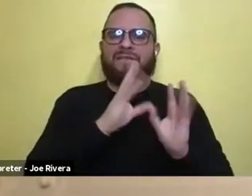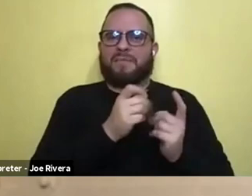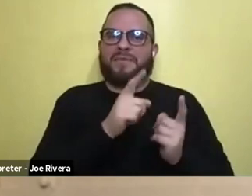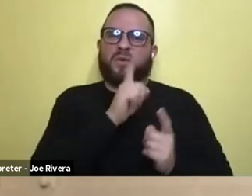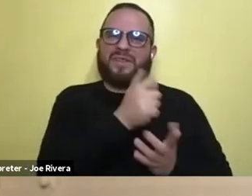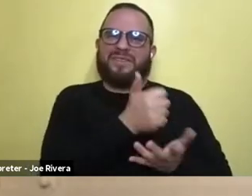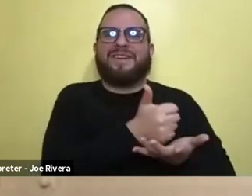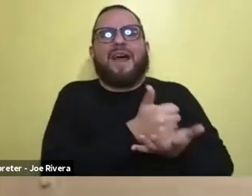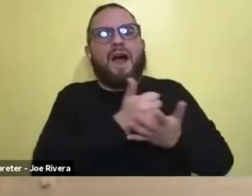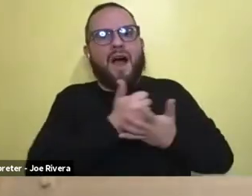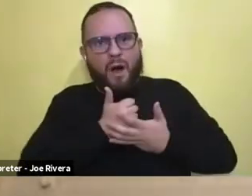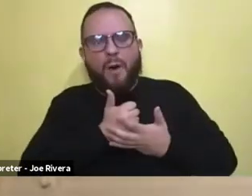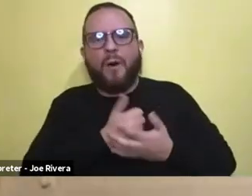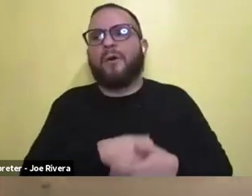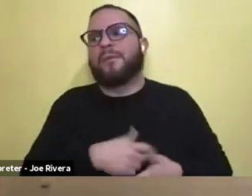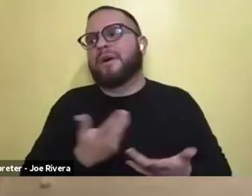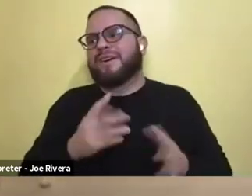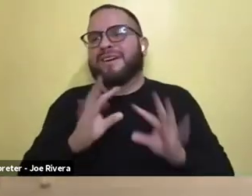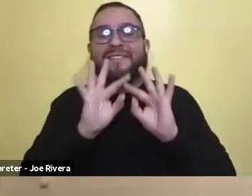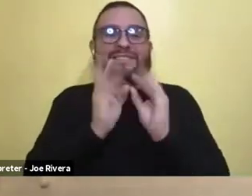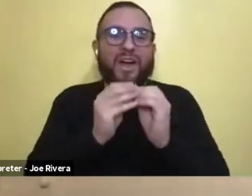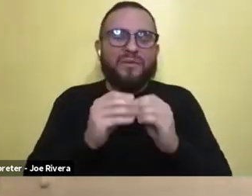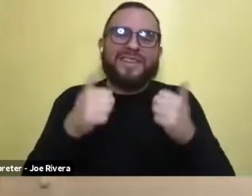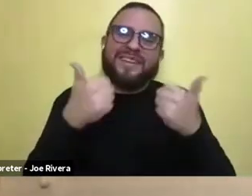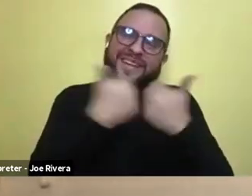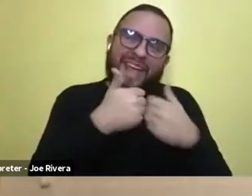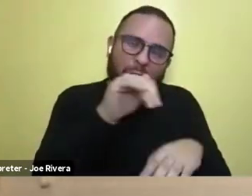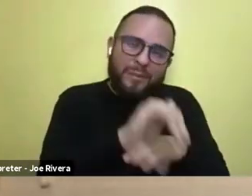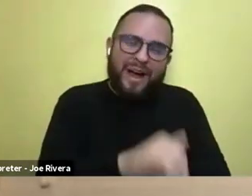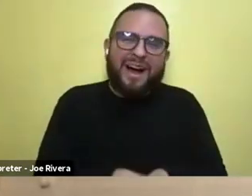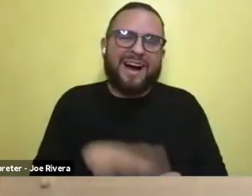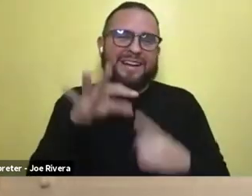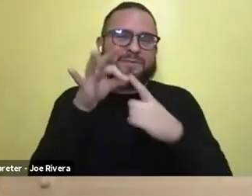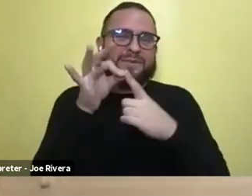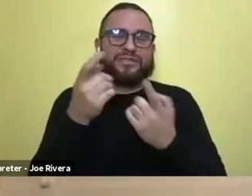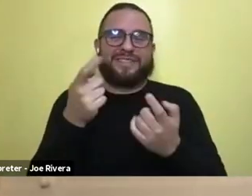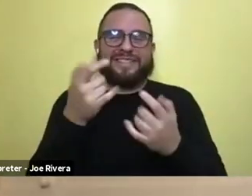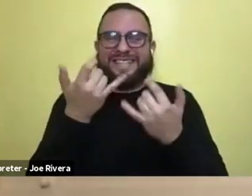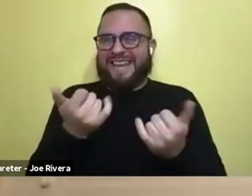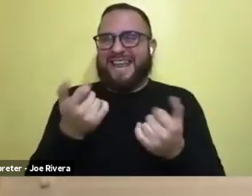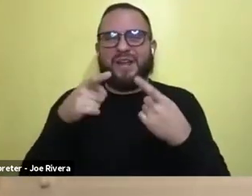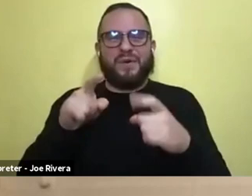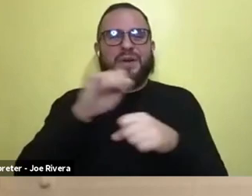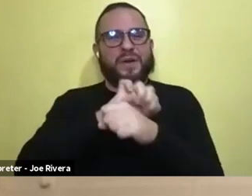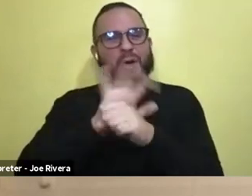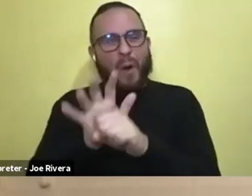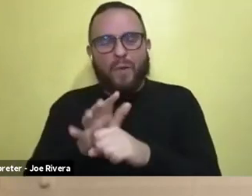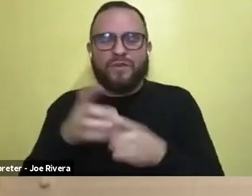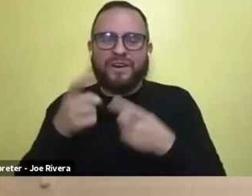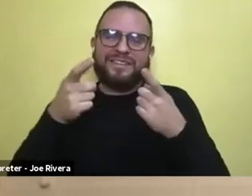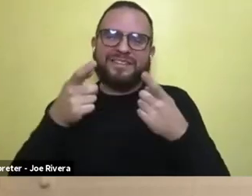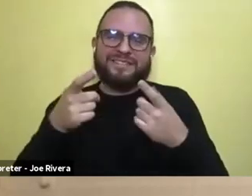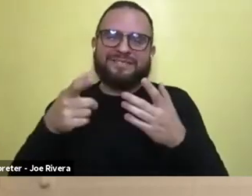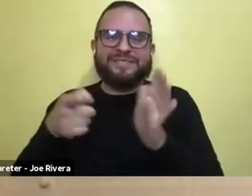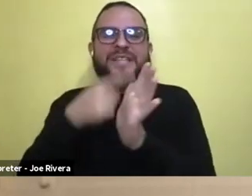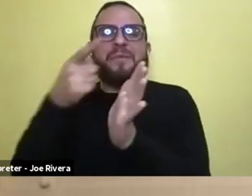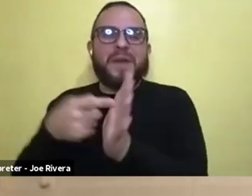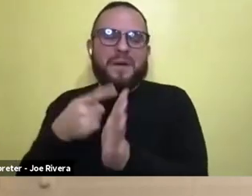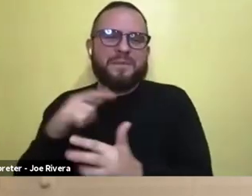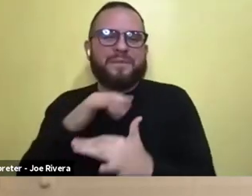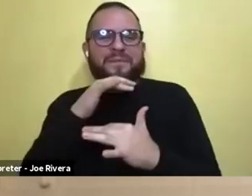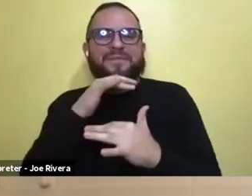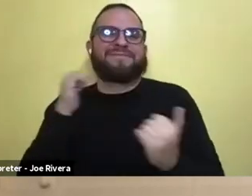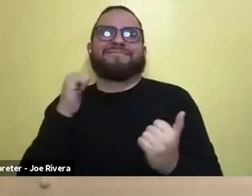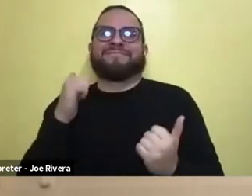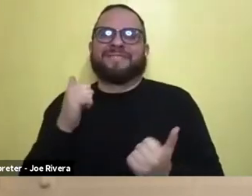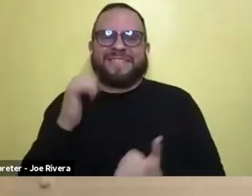having family game nights, especially during COVID when we're locked in the house together. Sometimes we get tired of each other, but family is what it's all about.